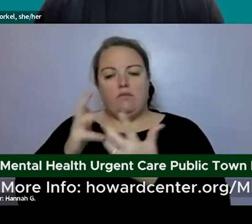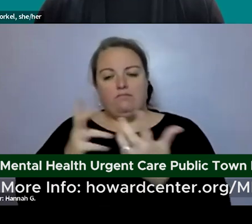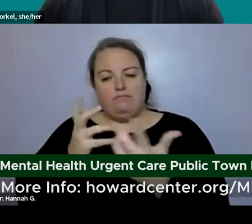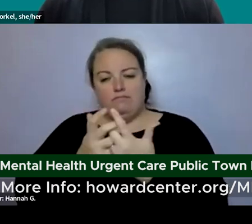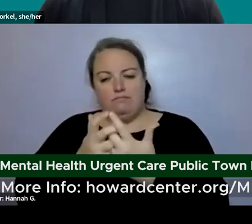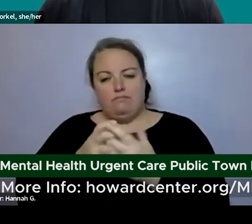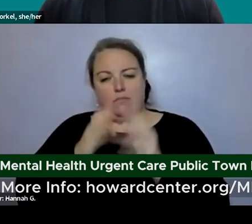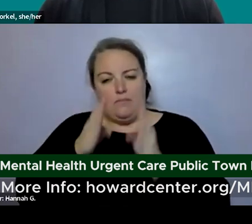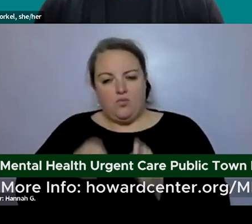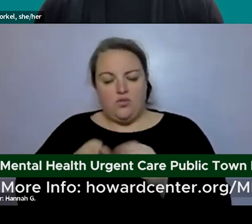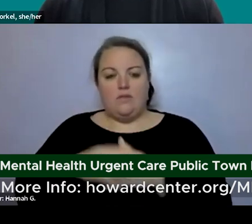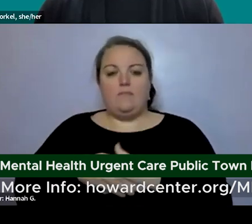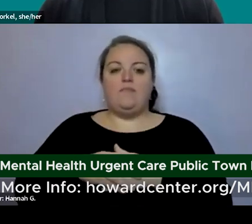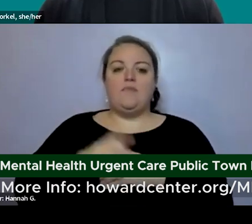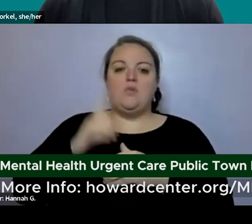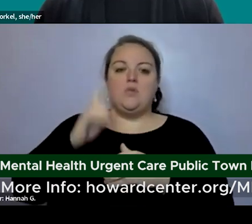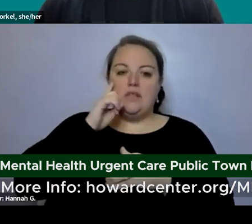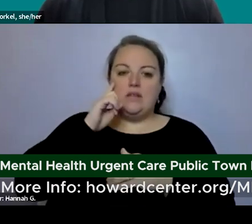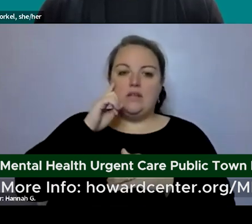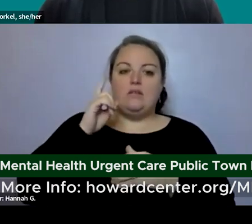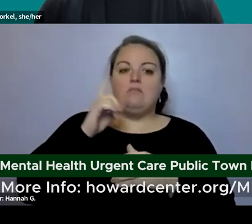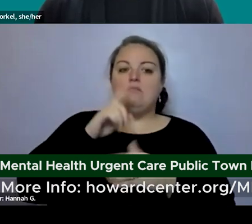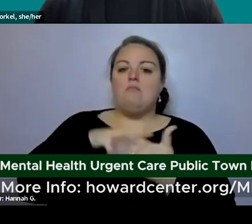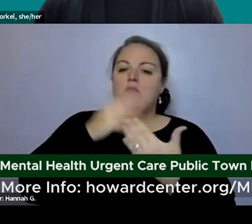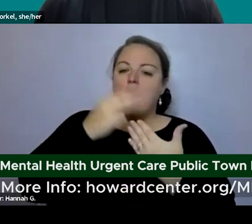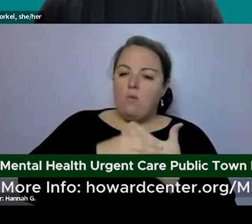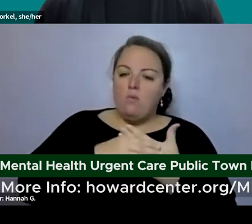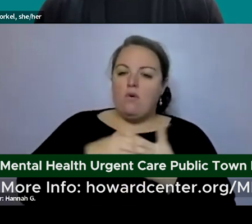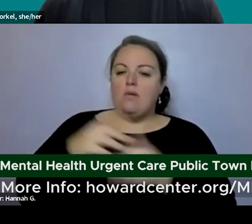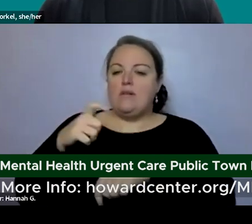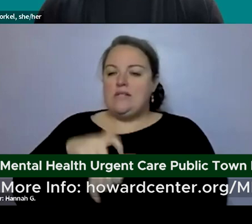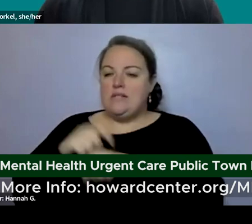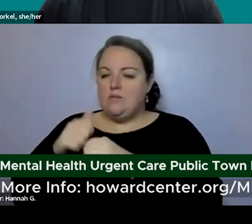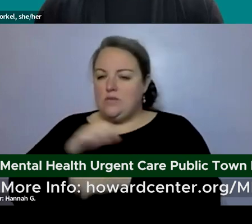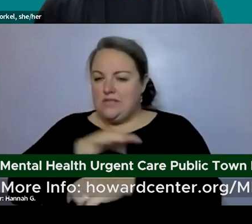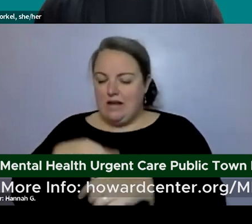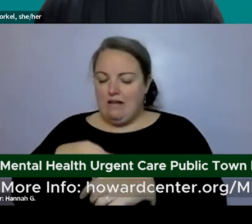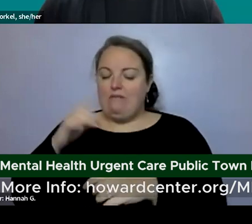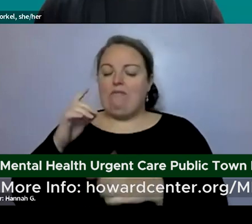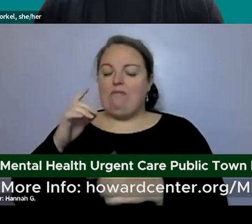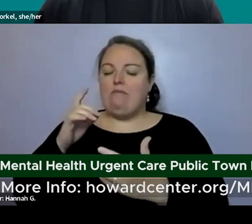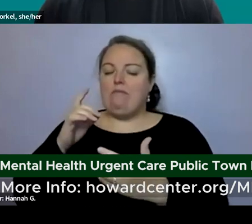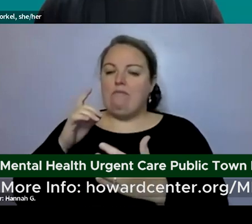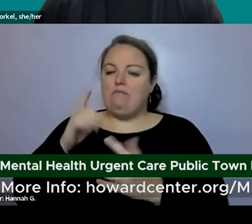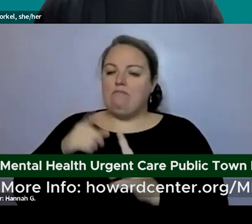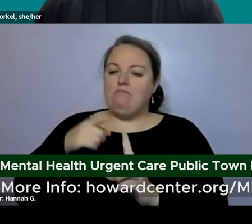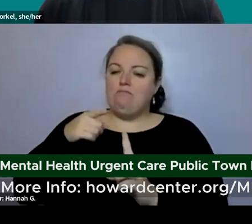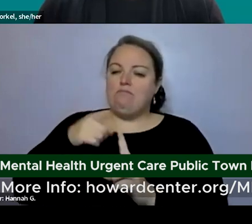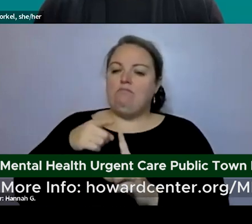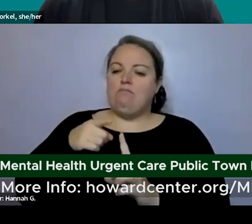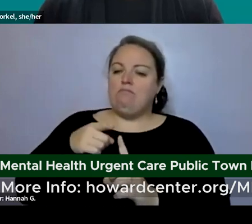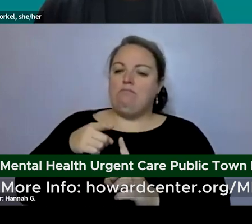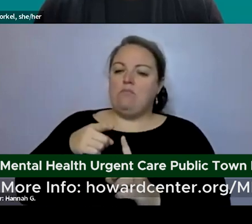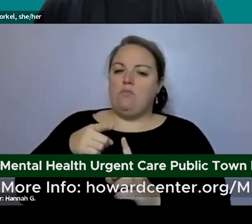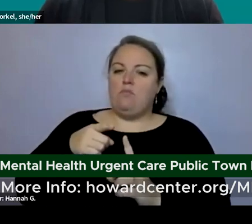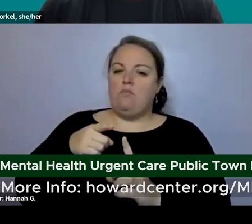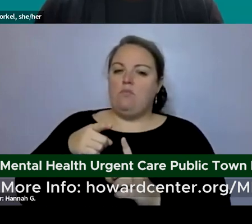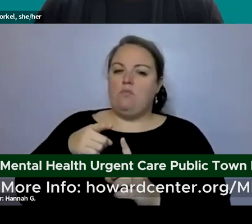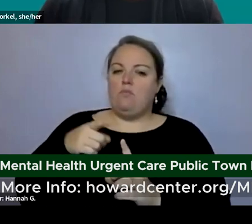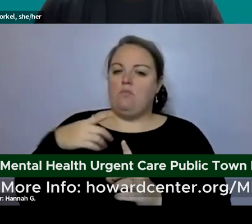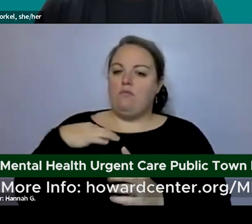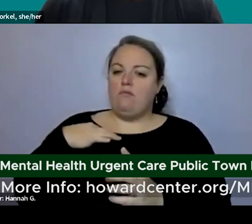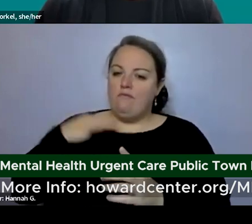time with the interdisciplinary staff we'll be able to work towards figuring out the voluntary